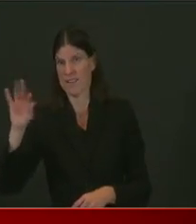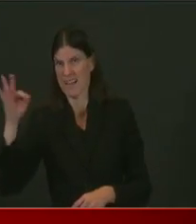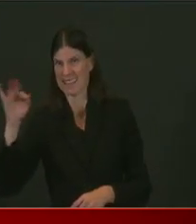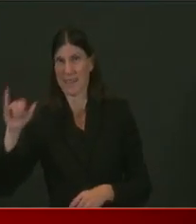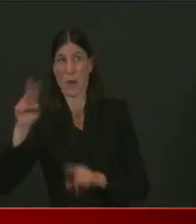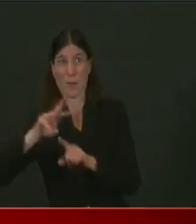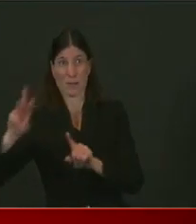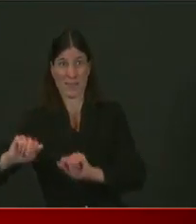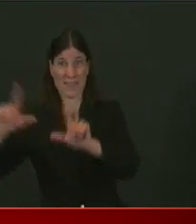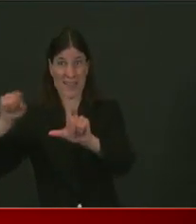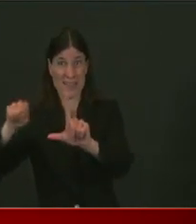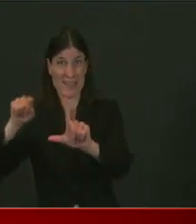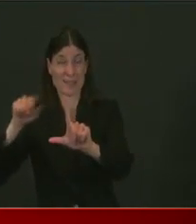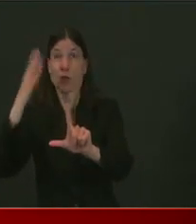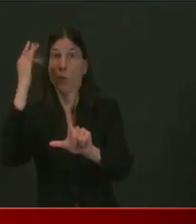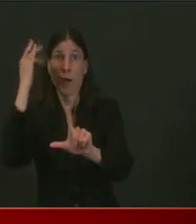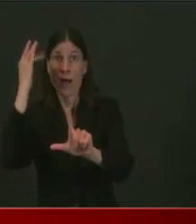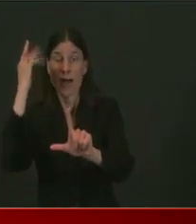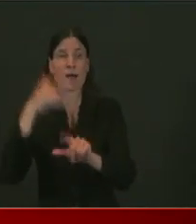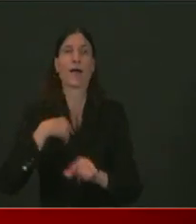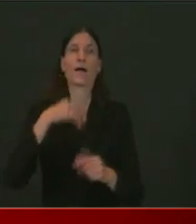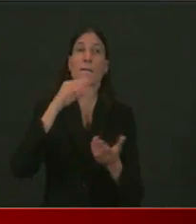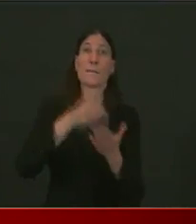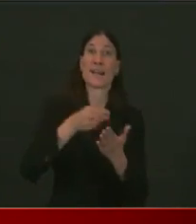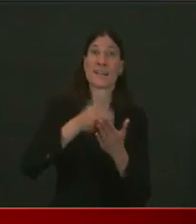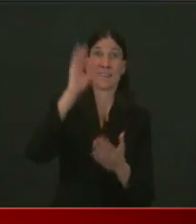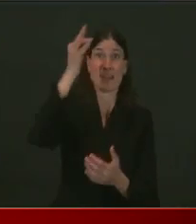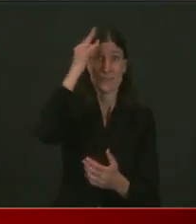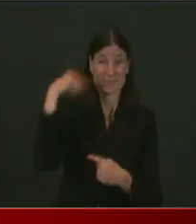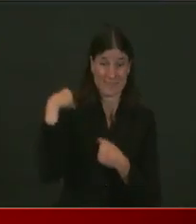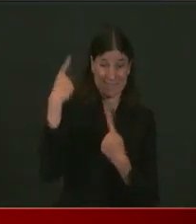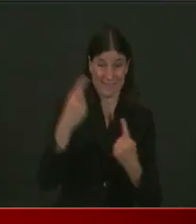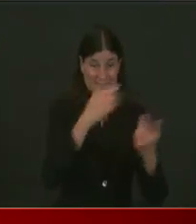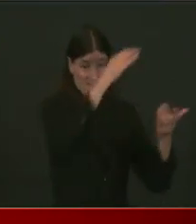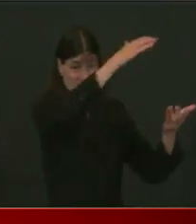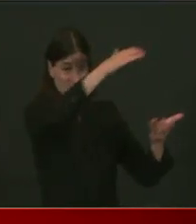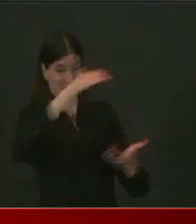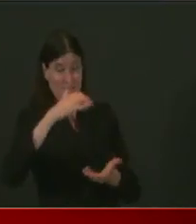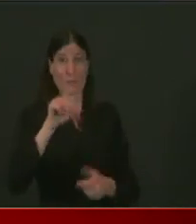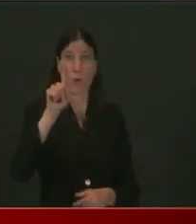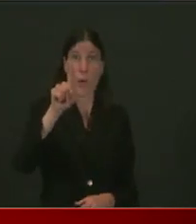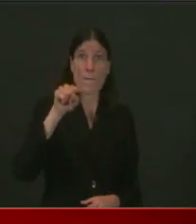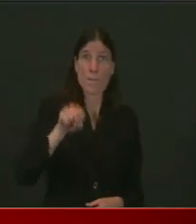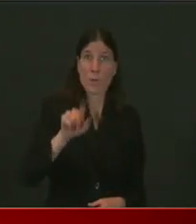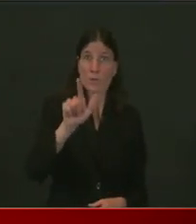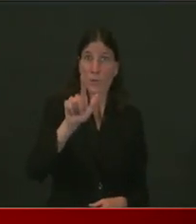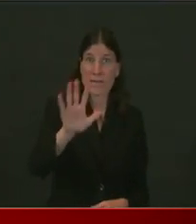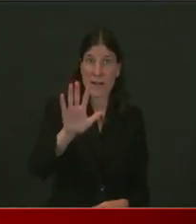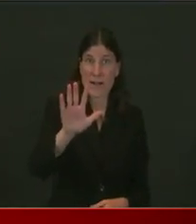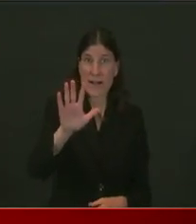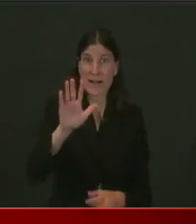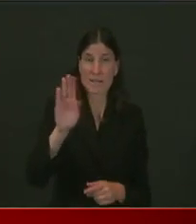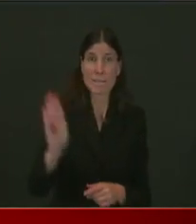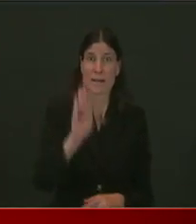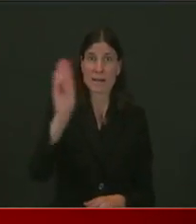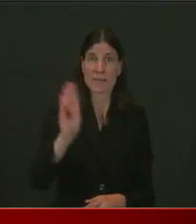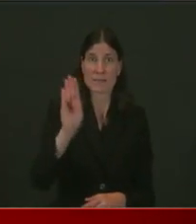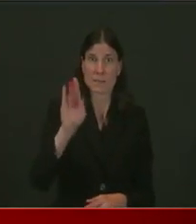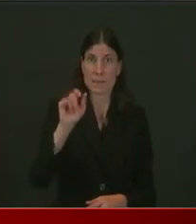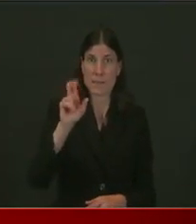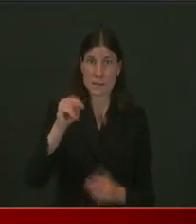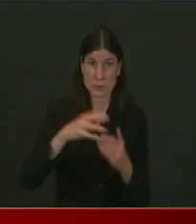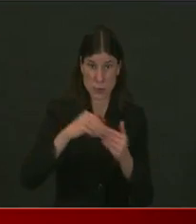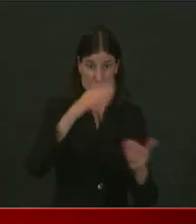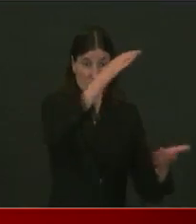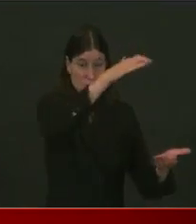government. And we're working hard to figure out the best way to use those funds to meet the needs of the crisis. I